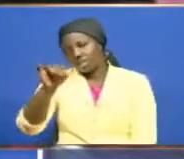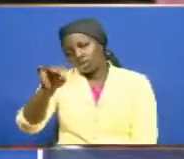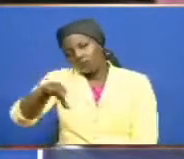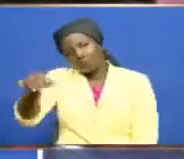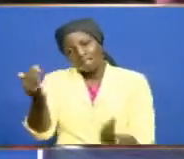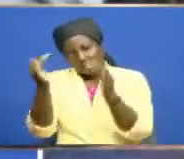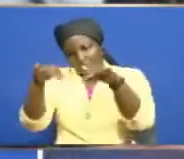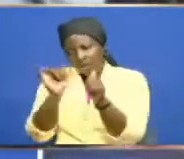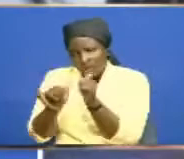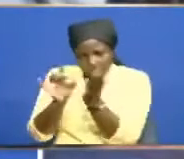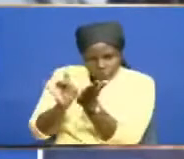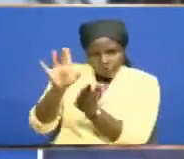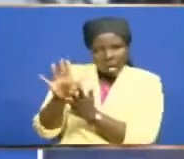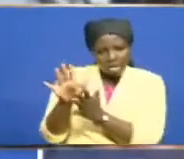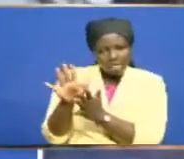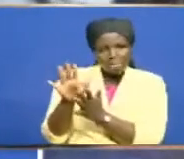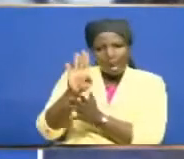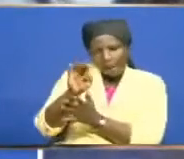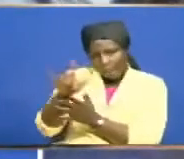rejected the document, is pending in court. next time.